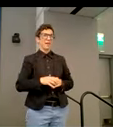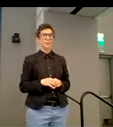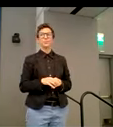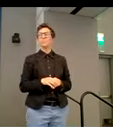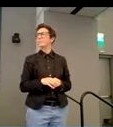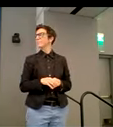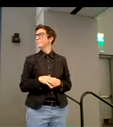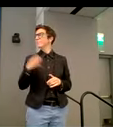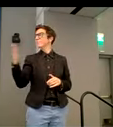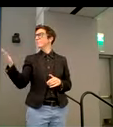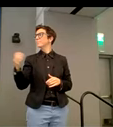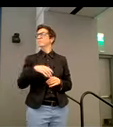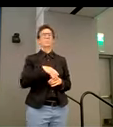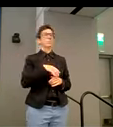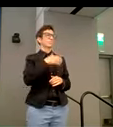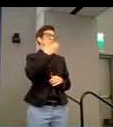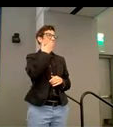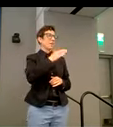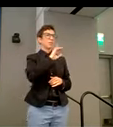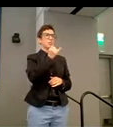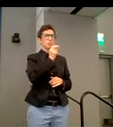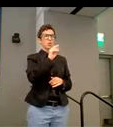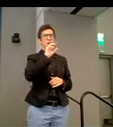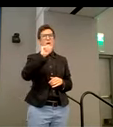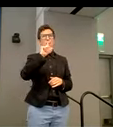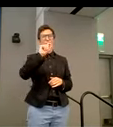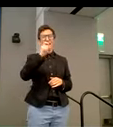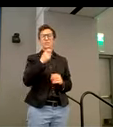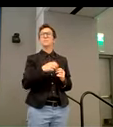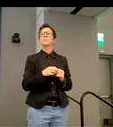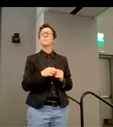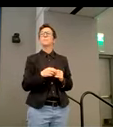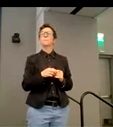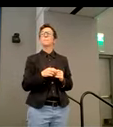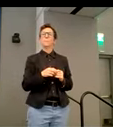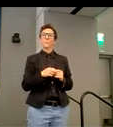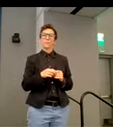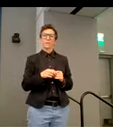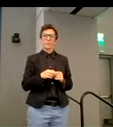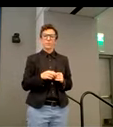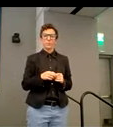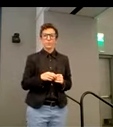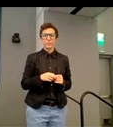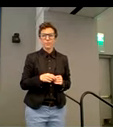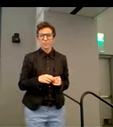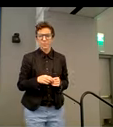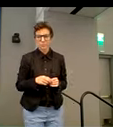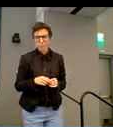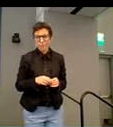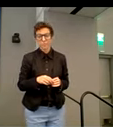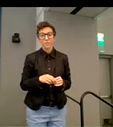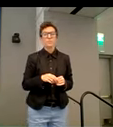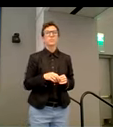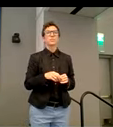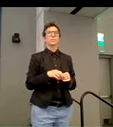All right. Well, thank you, John and Alex. So some of you touched upon this